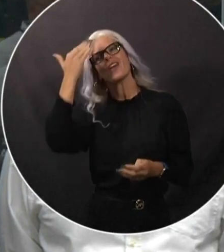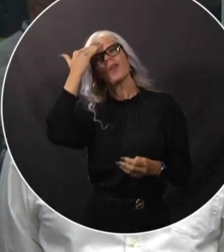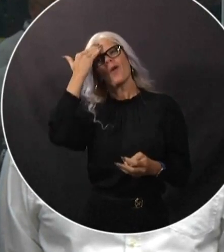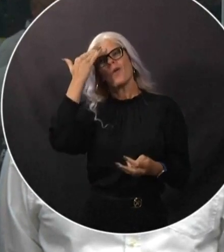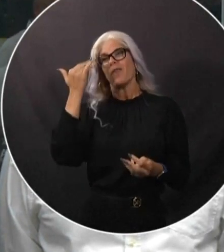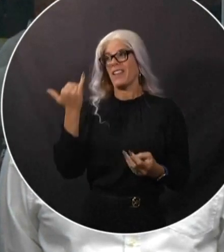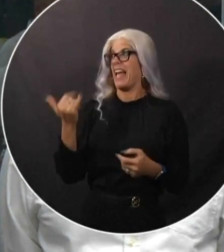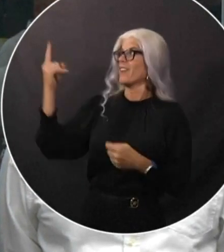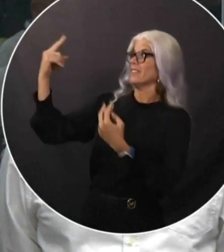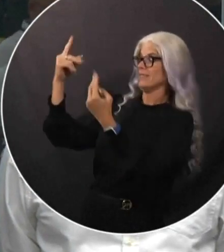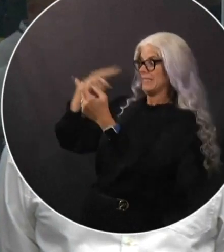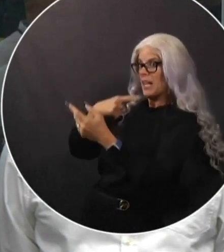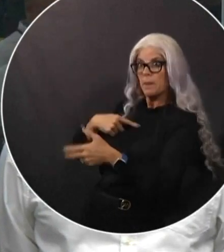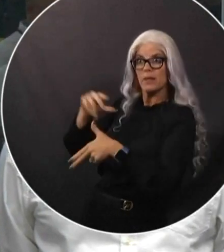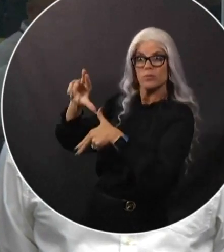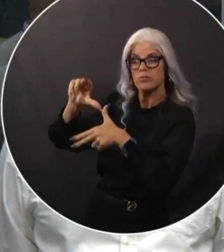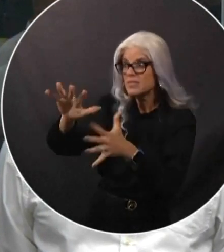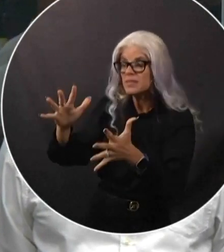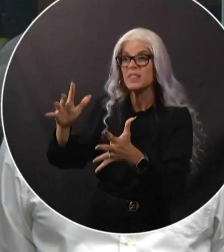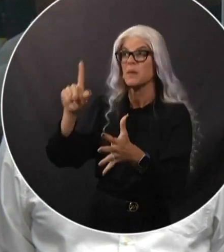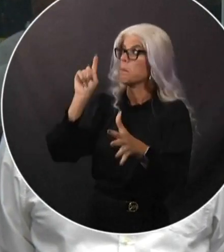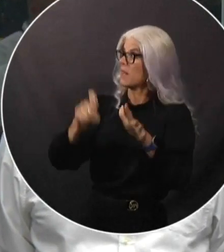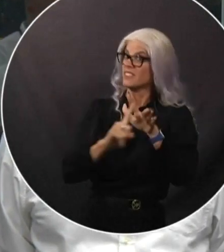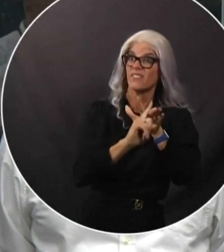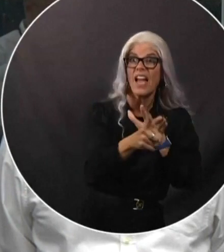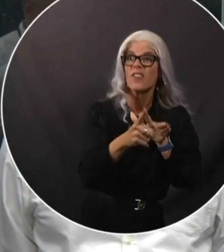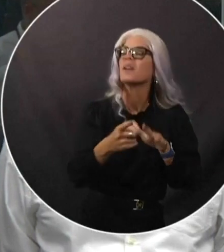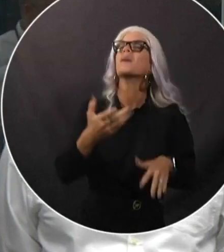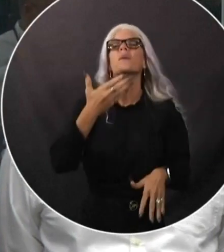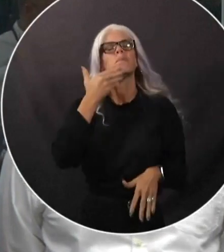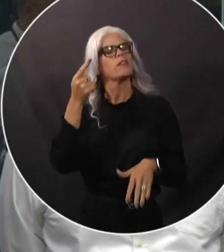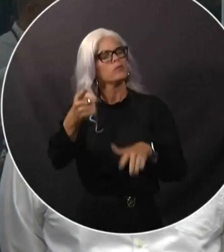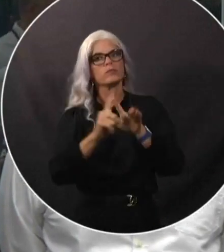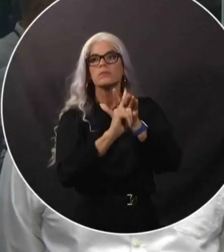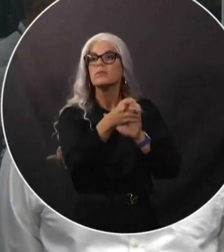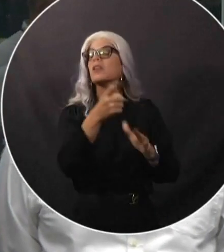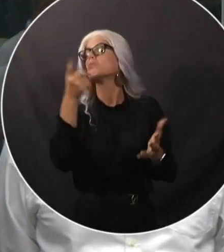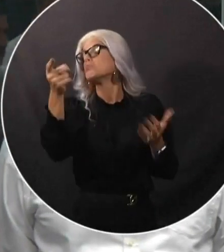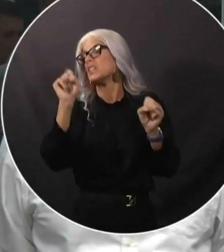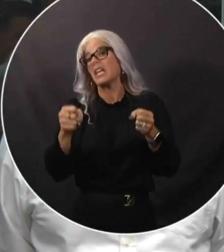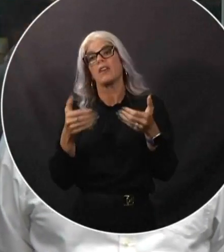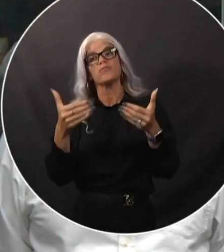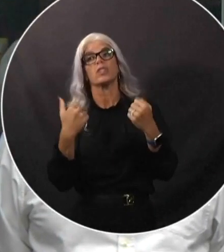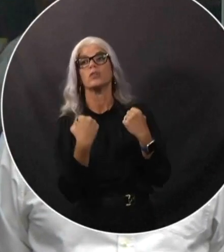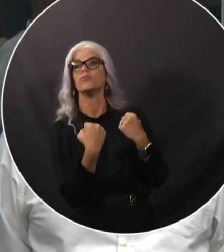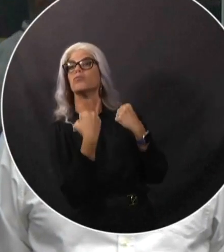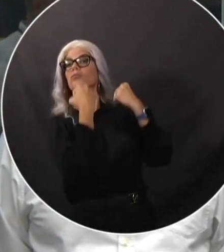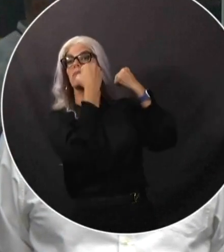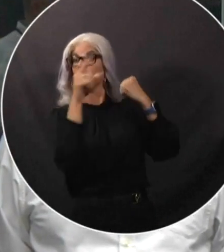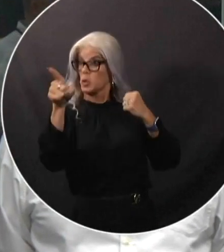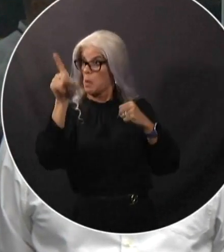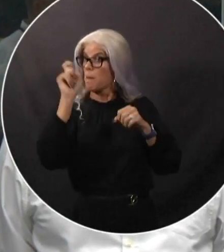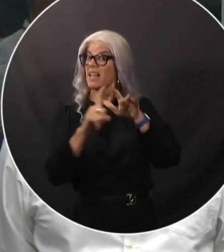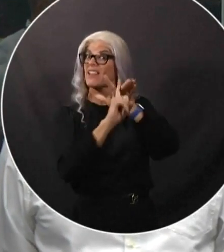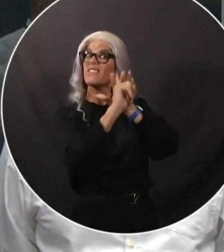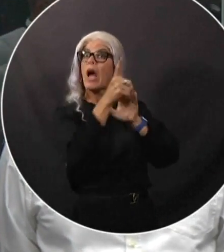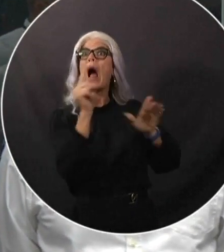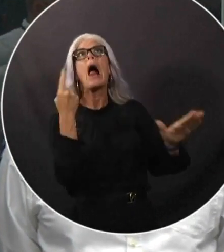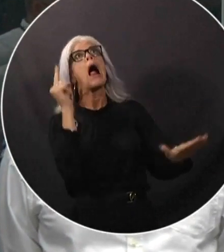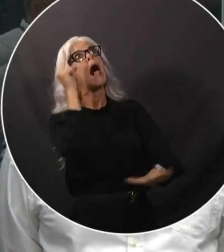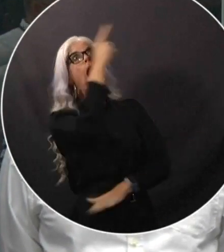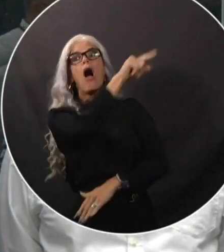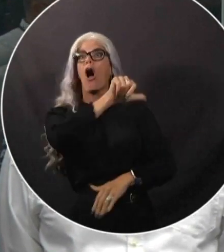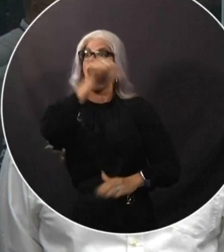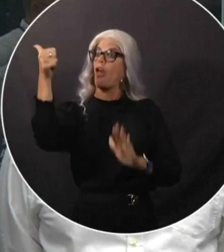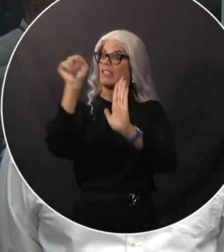evacuate to another state. You don't need to go hundreds of miles away. There are shelters that are open in all of these counties at this point.